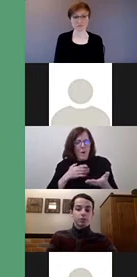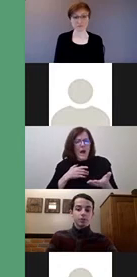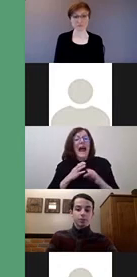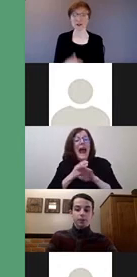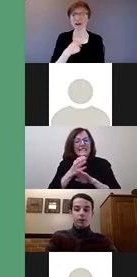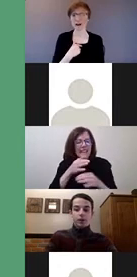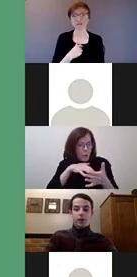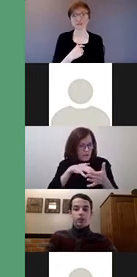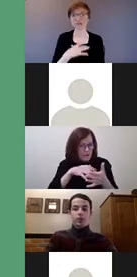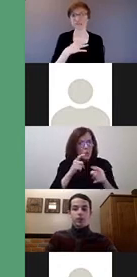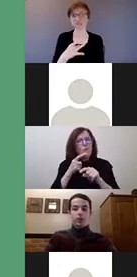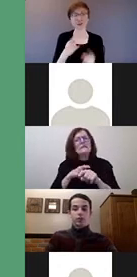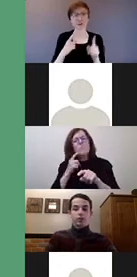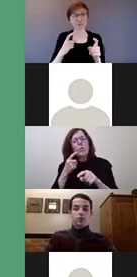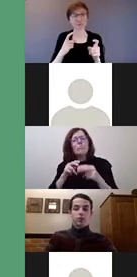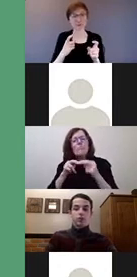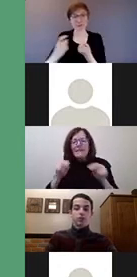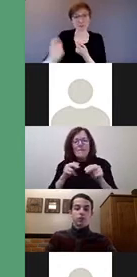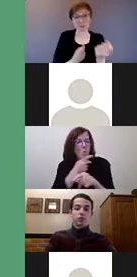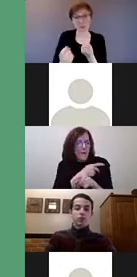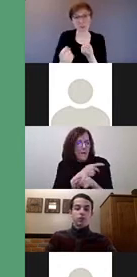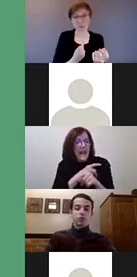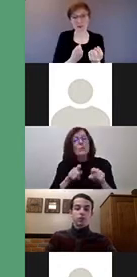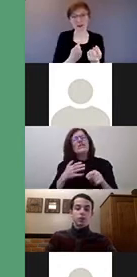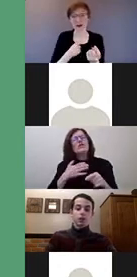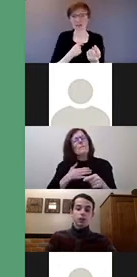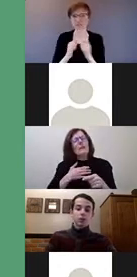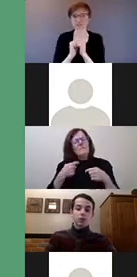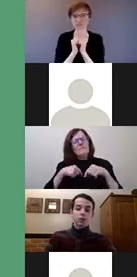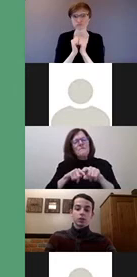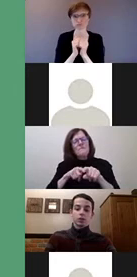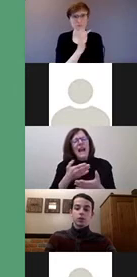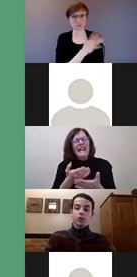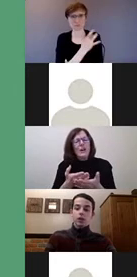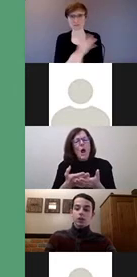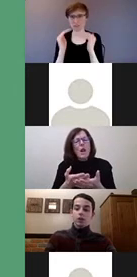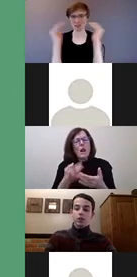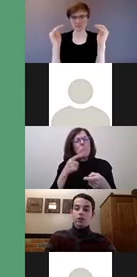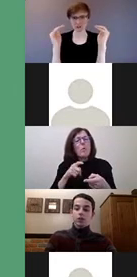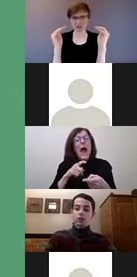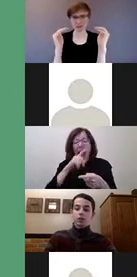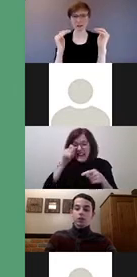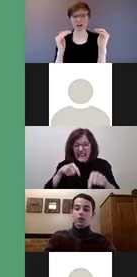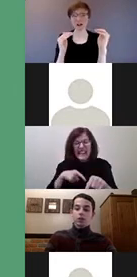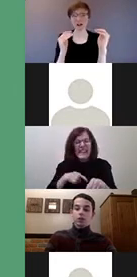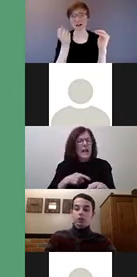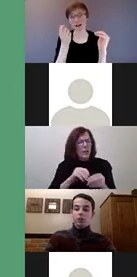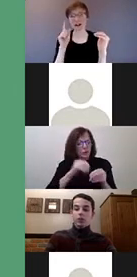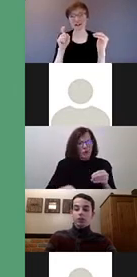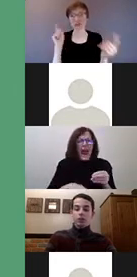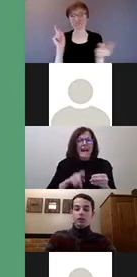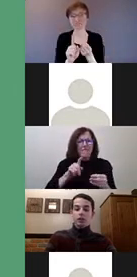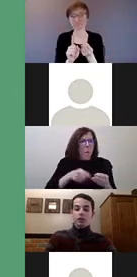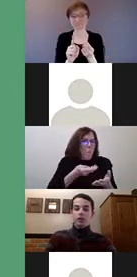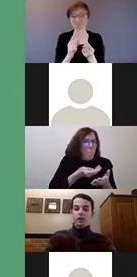level. I also had to go to summer school for two summers, which cost money too. I wish that school was more